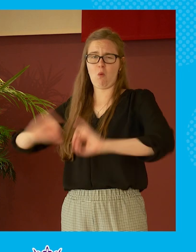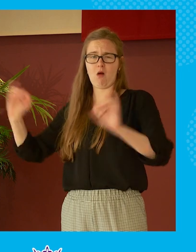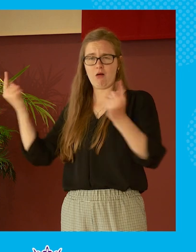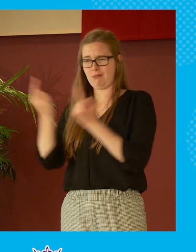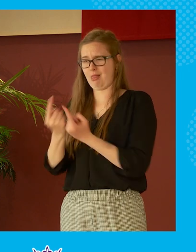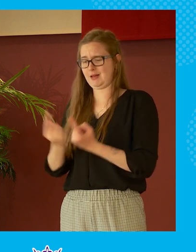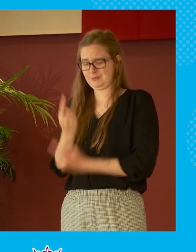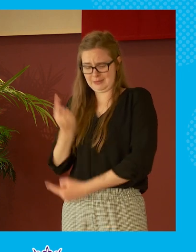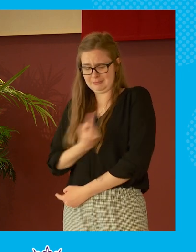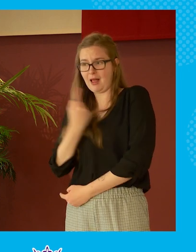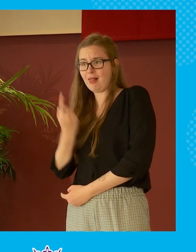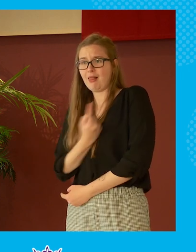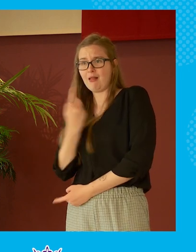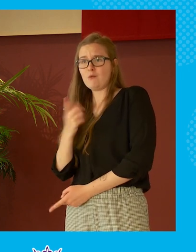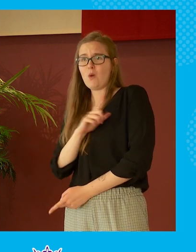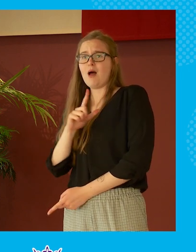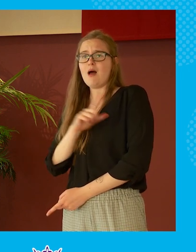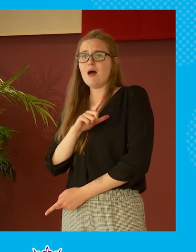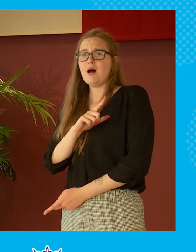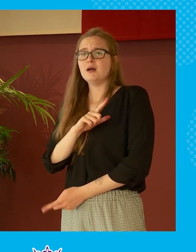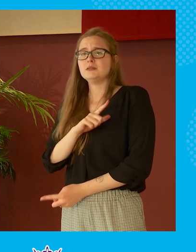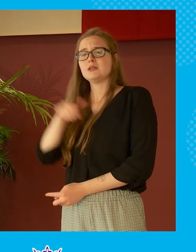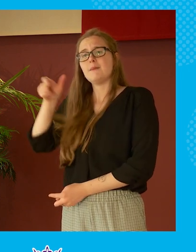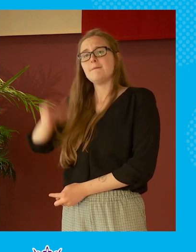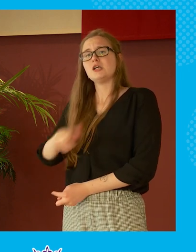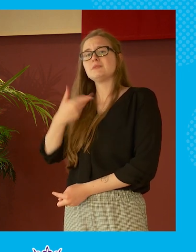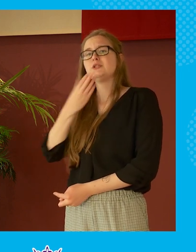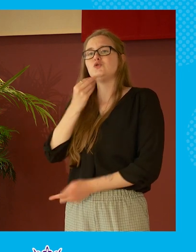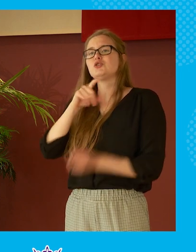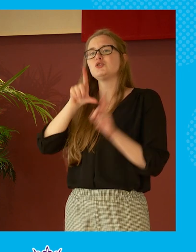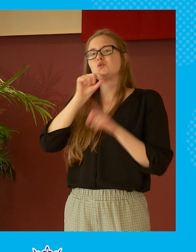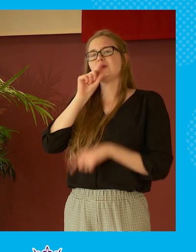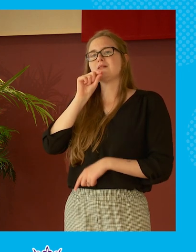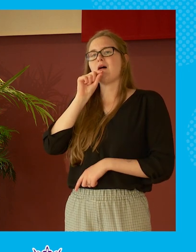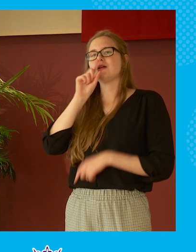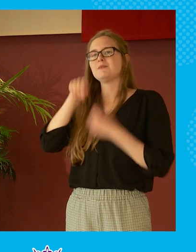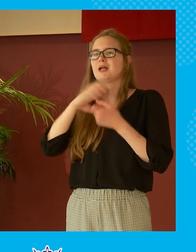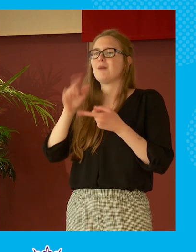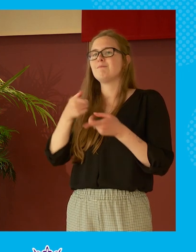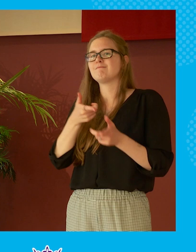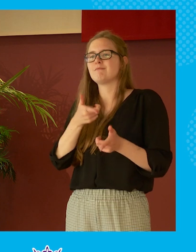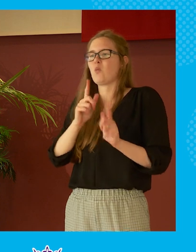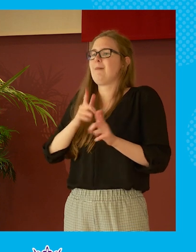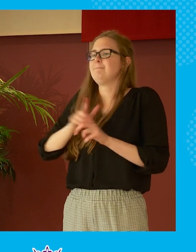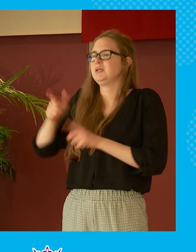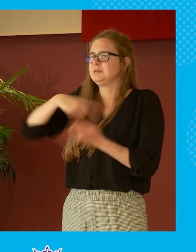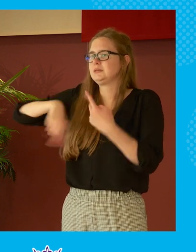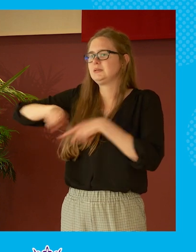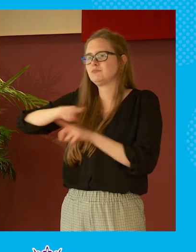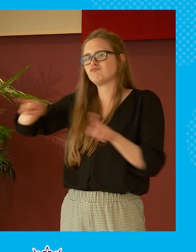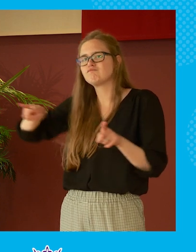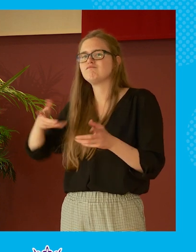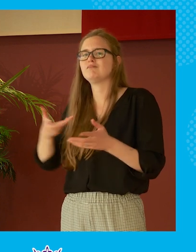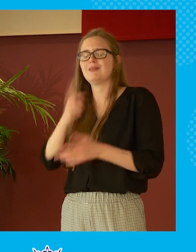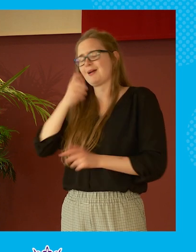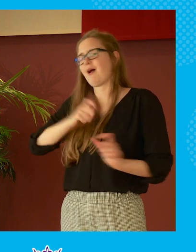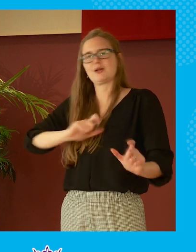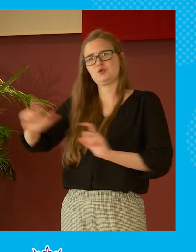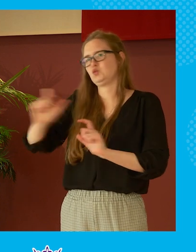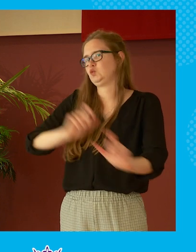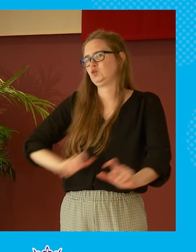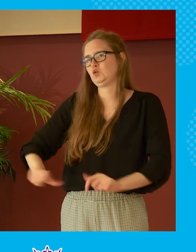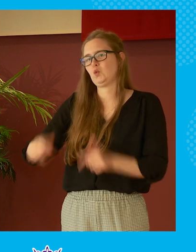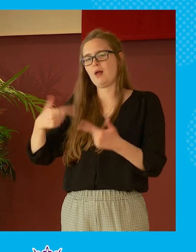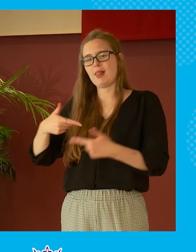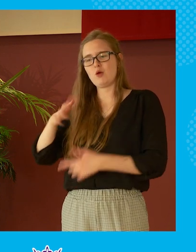things to themselves because somebody is using twitter as a weapon against them and and that kind of thing cannot go on we're letting